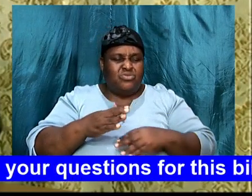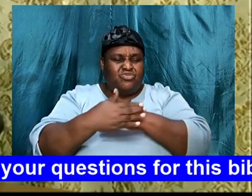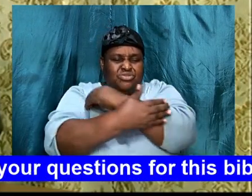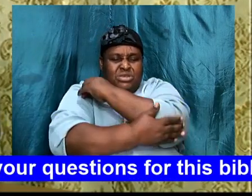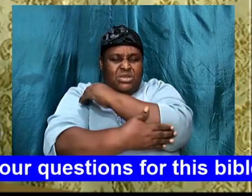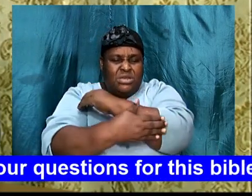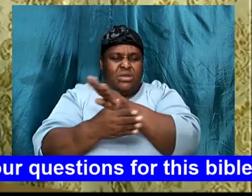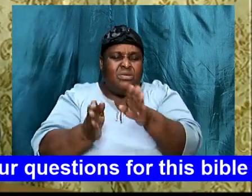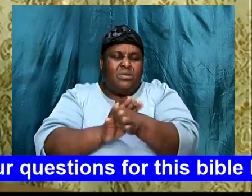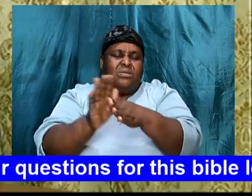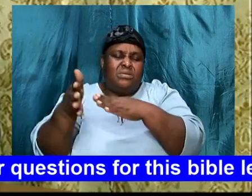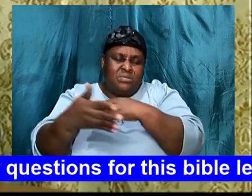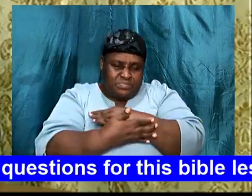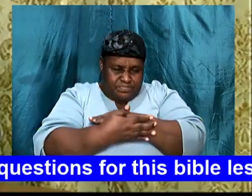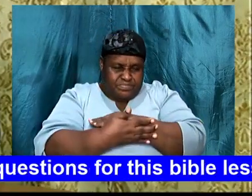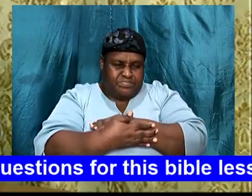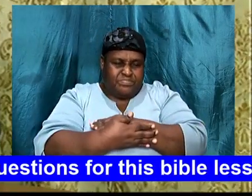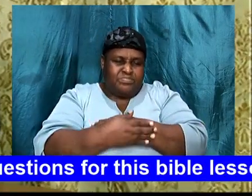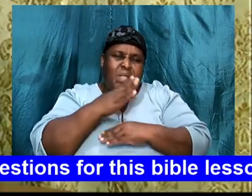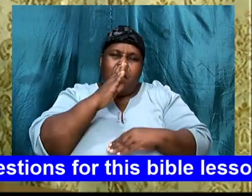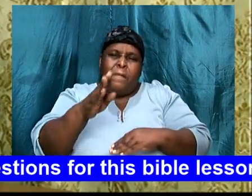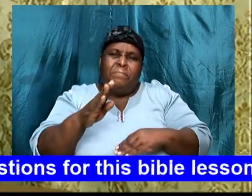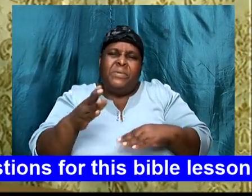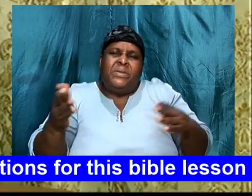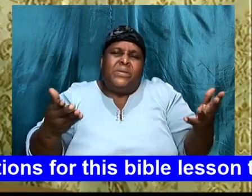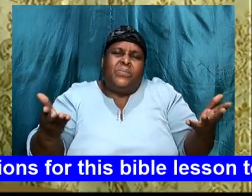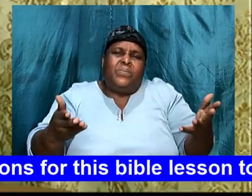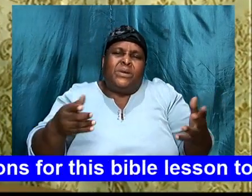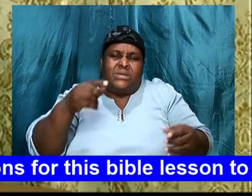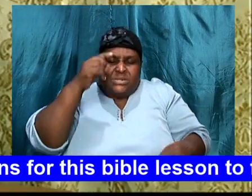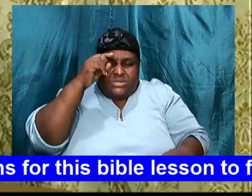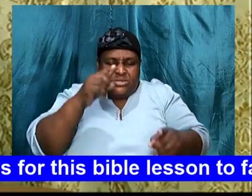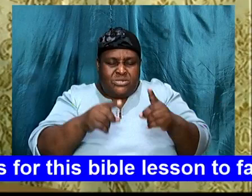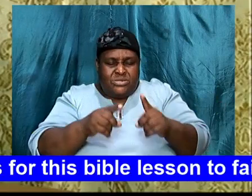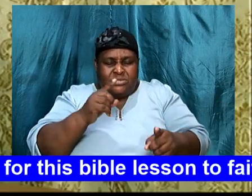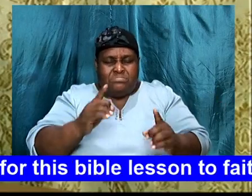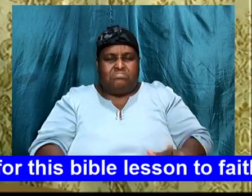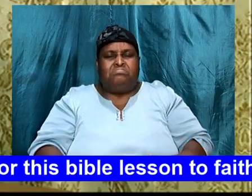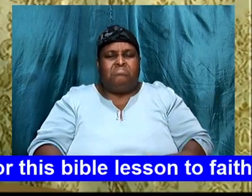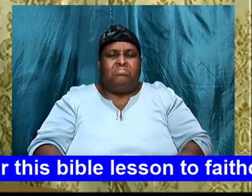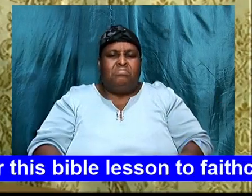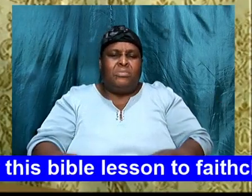will be, what the decision makers, embrace,